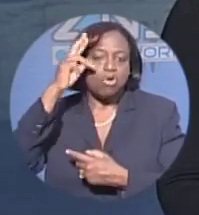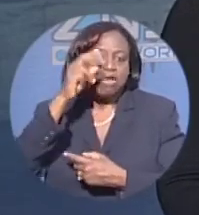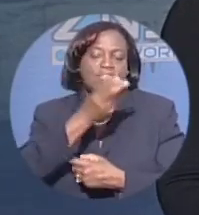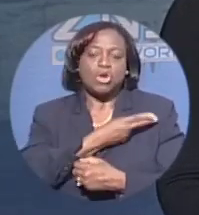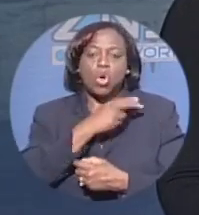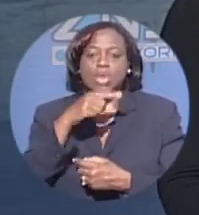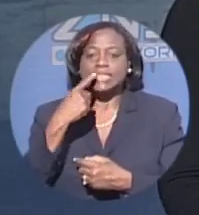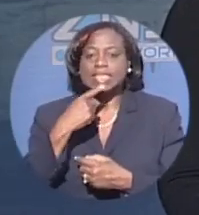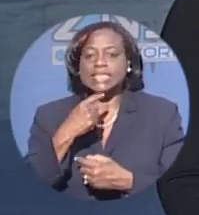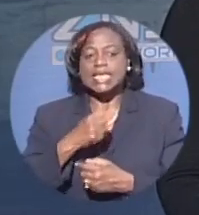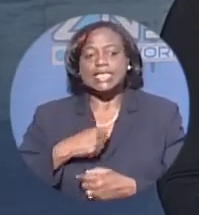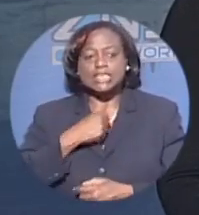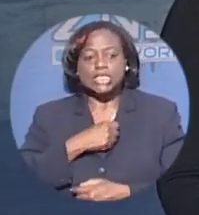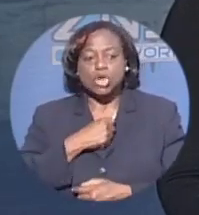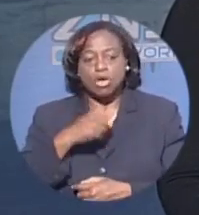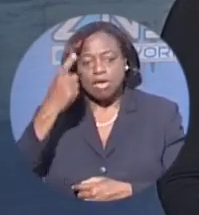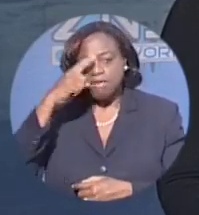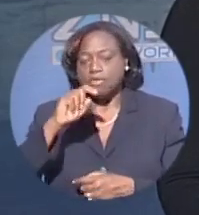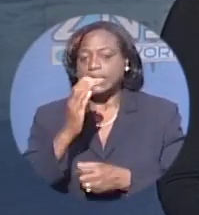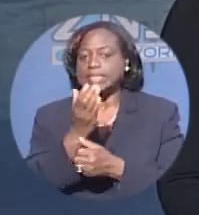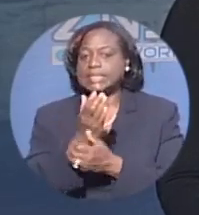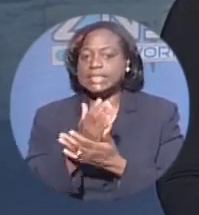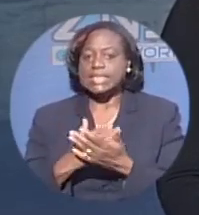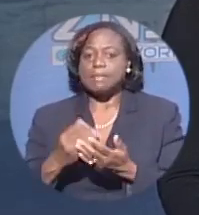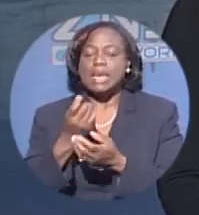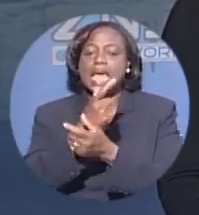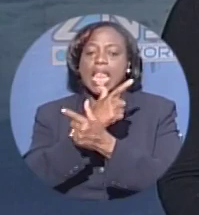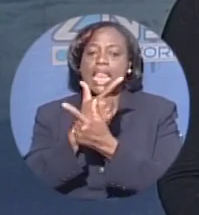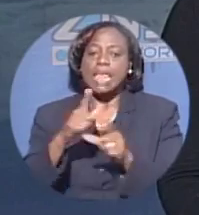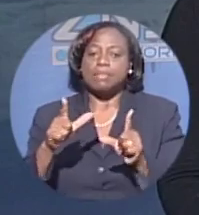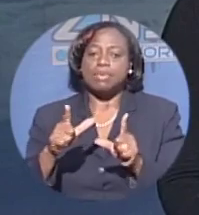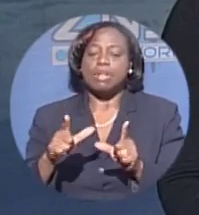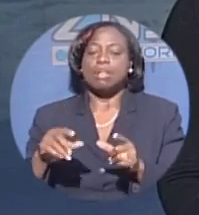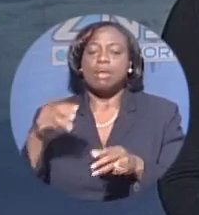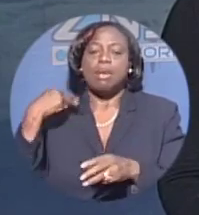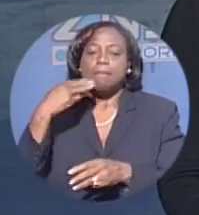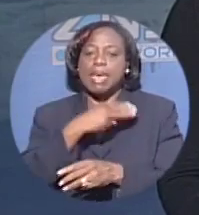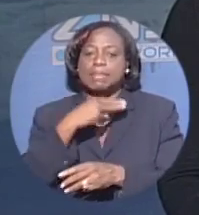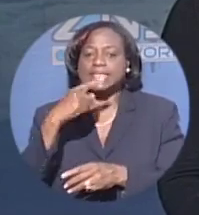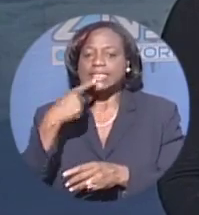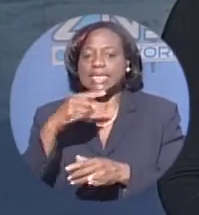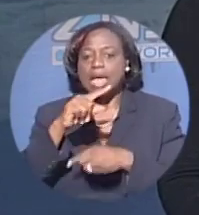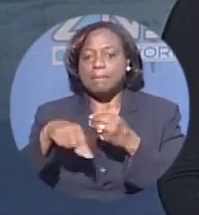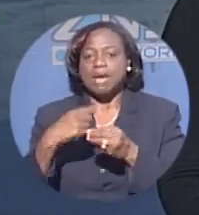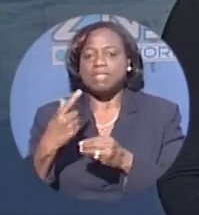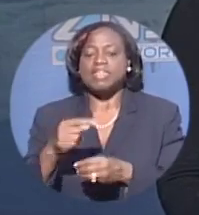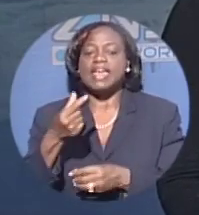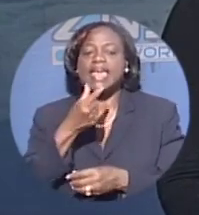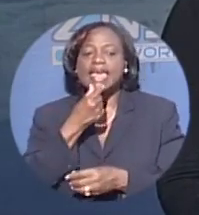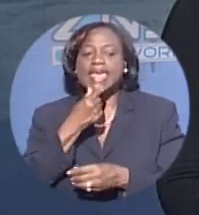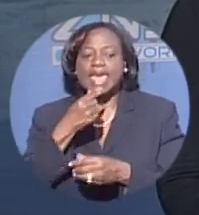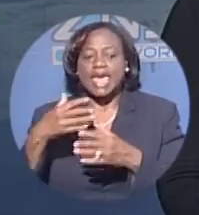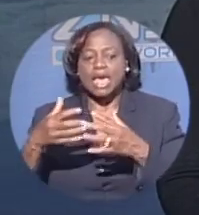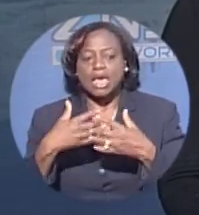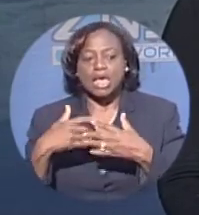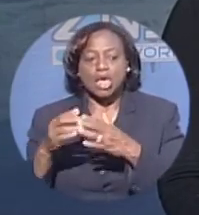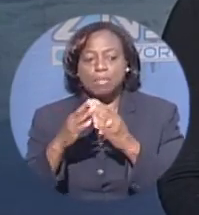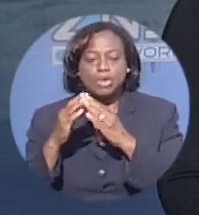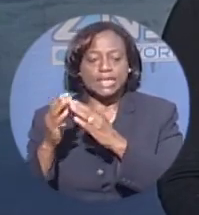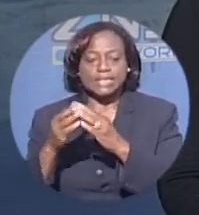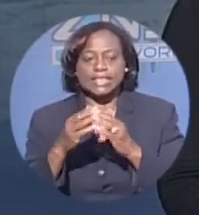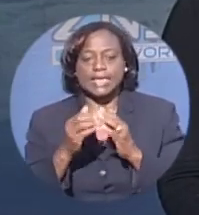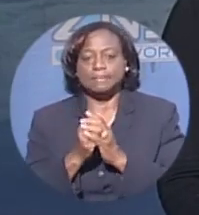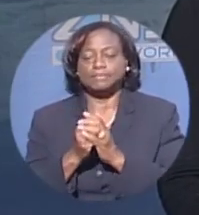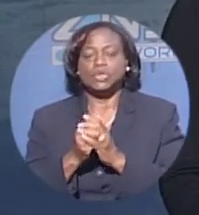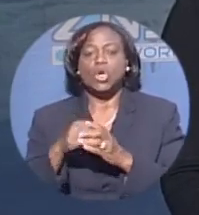some liberal members of parliament hold toward the gay community will impede any effort to have a national sex offenders register. Hall